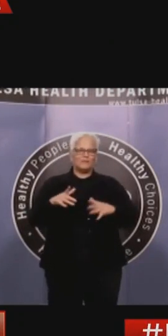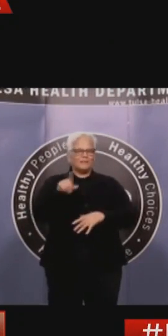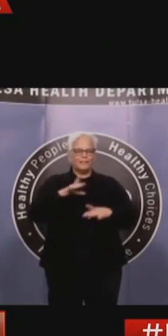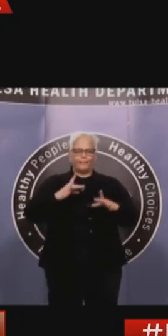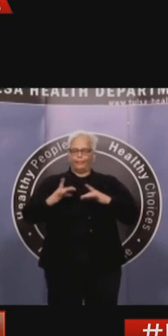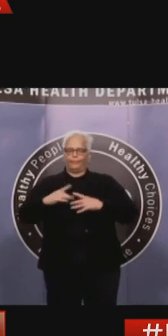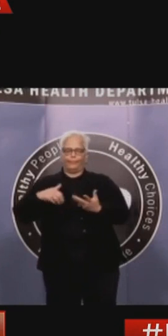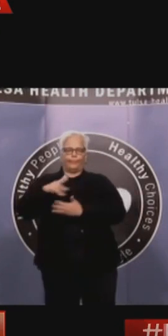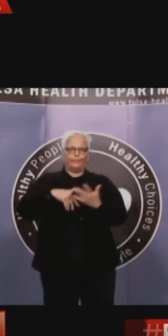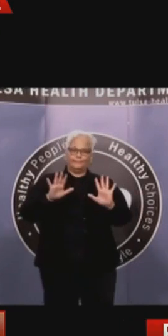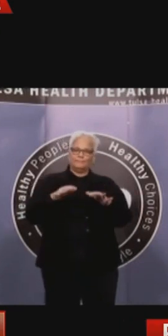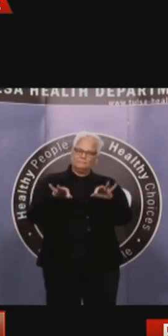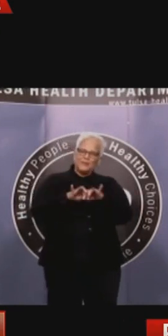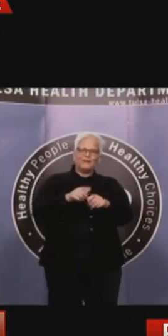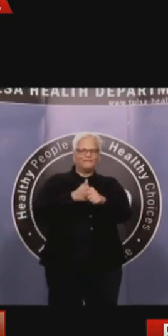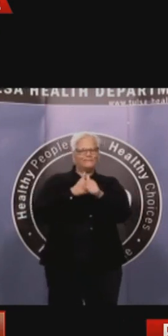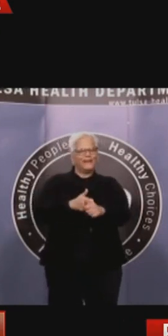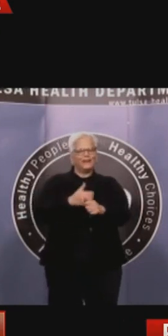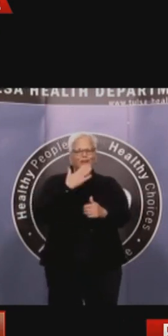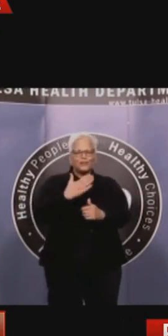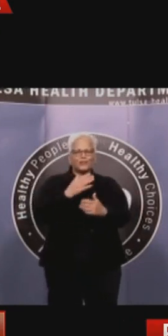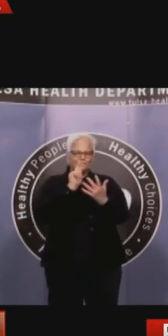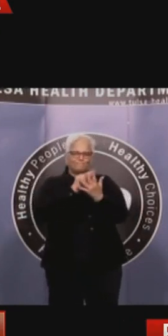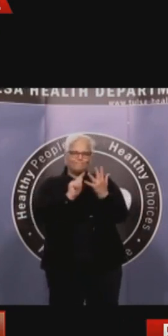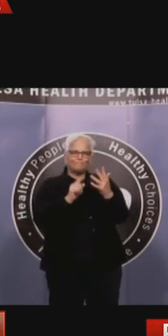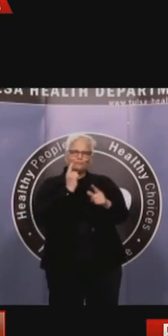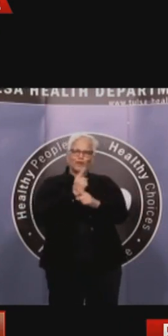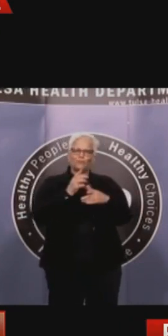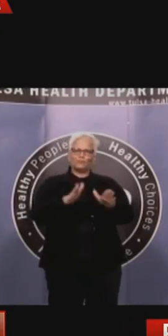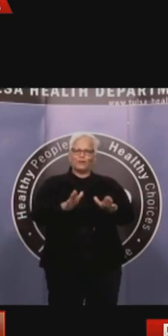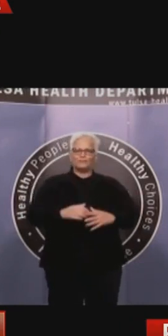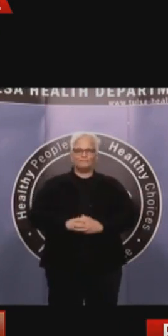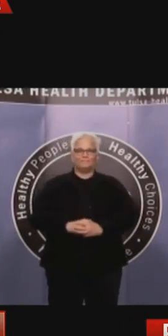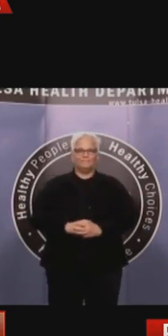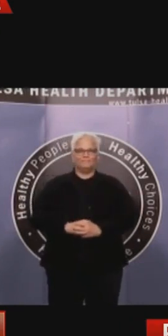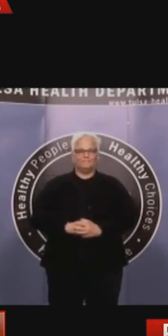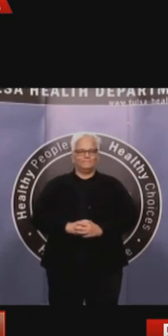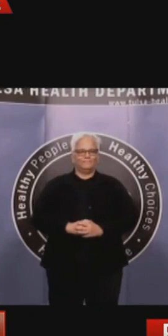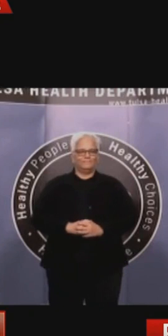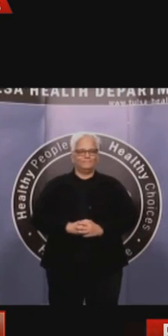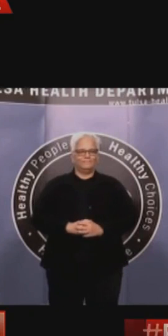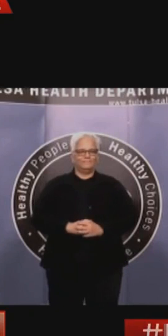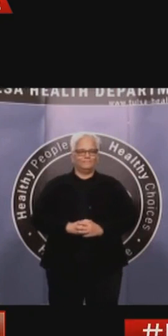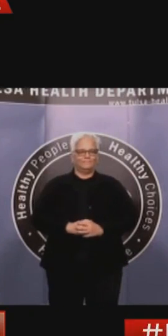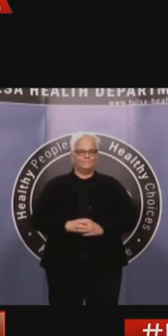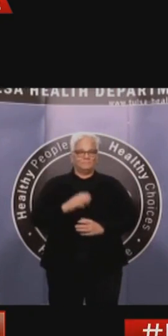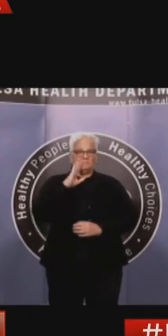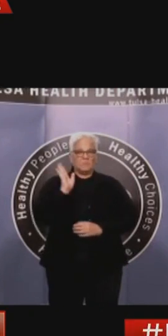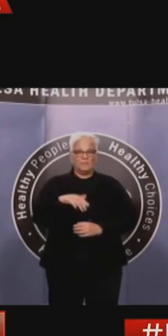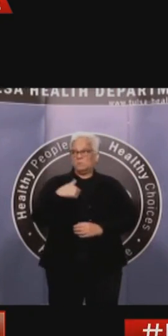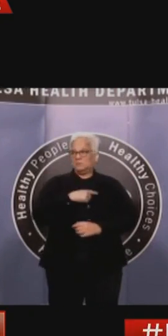We are slowing the spread of this virus, and we are saving lives, and I cannot thank you all enough.